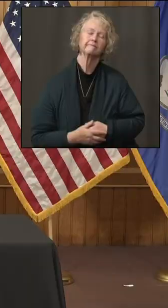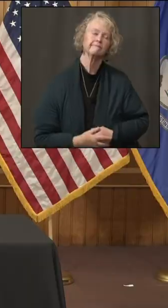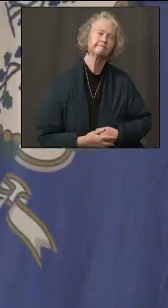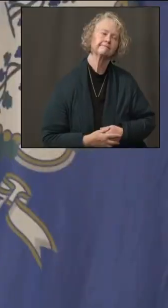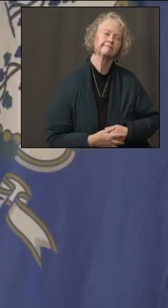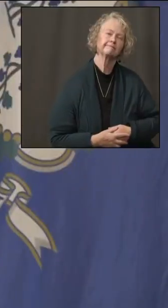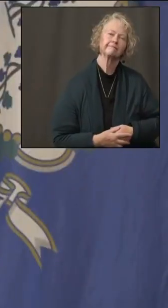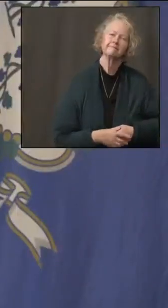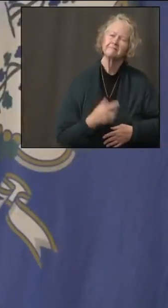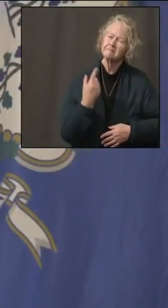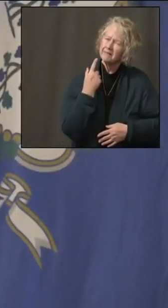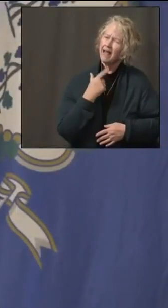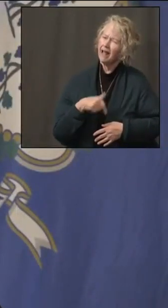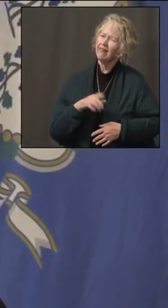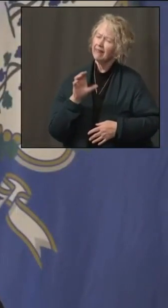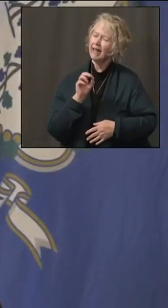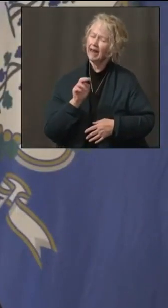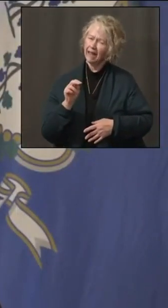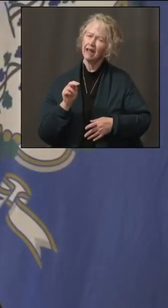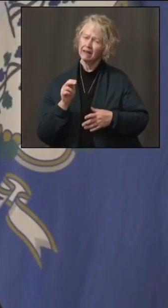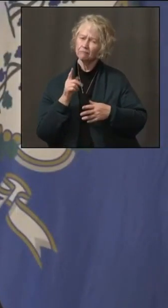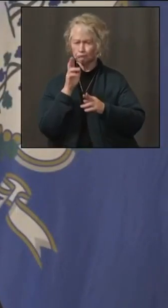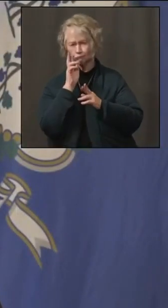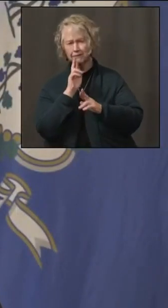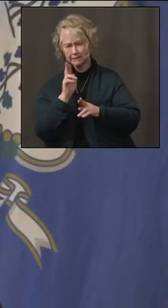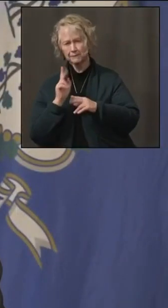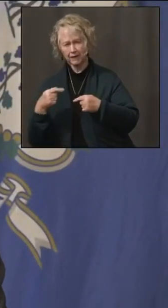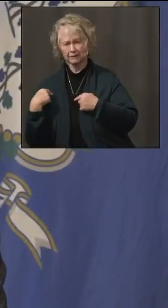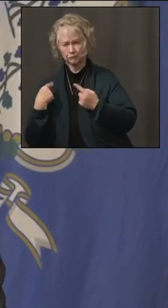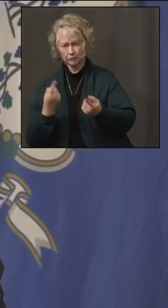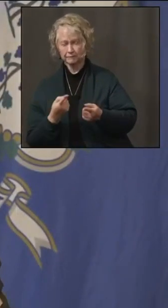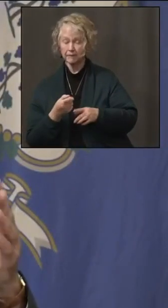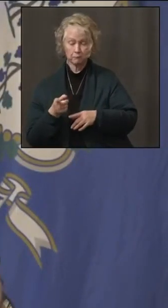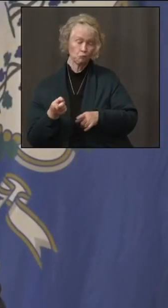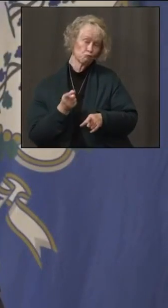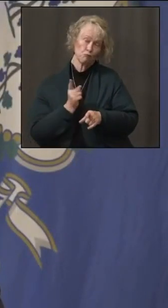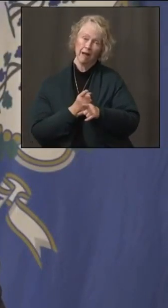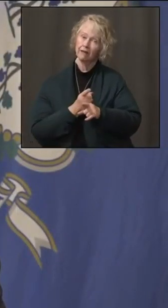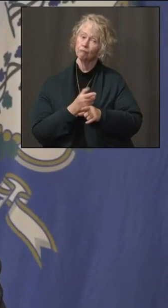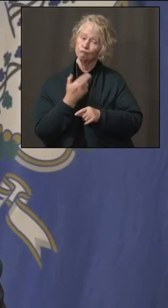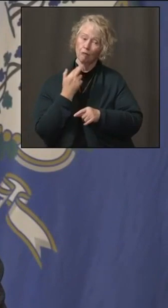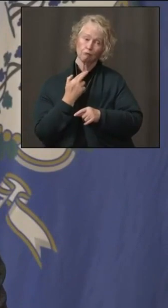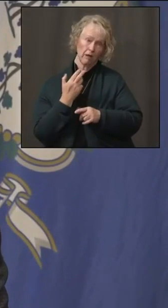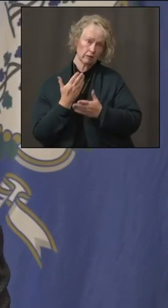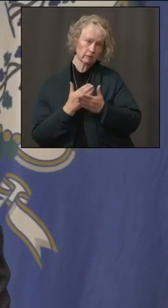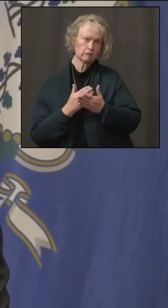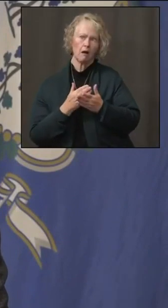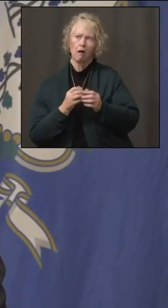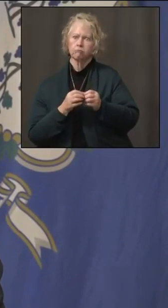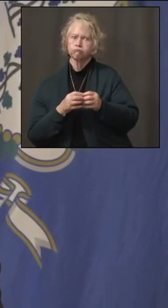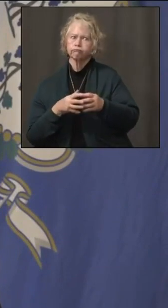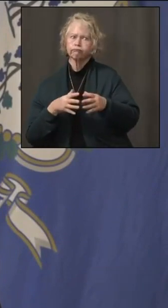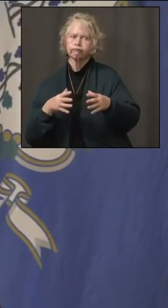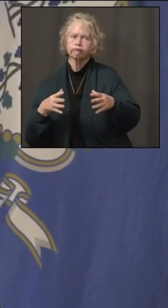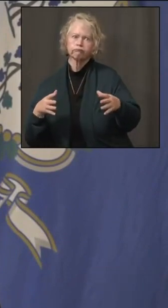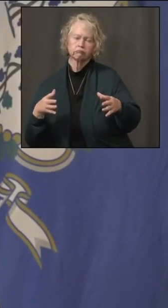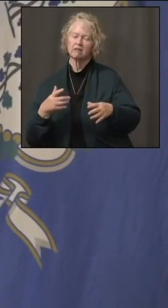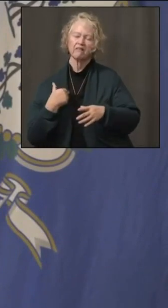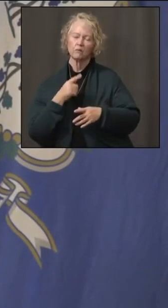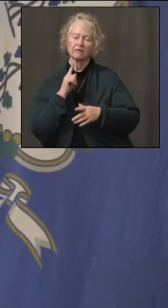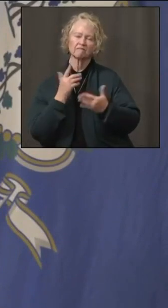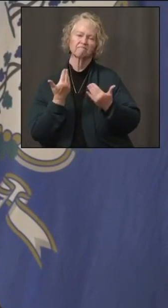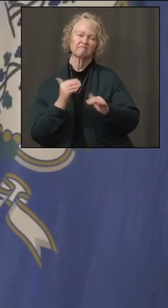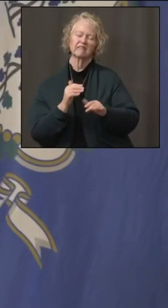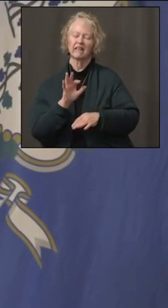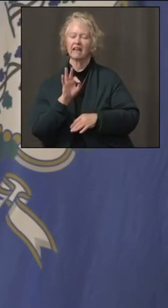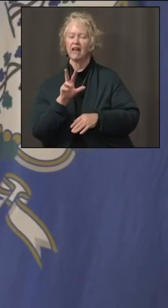I think Connecticut's been pretty good on that so far. First of all, you're right, in the restaurants, some of the bigger crowds there, that's why 9.30, 10 o